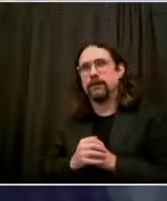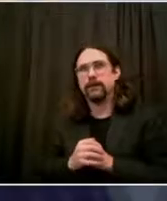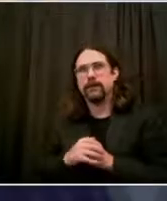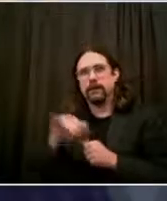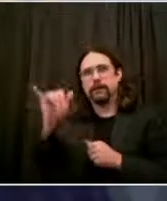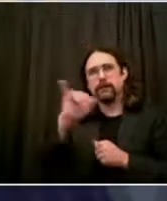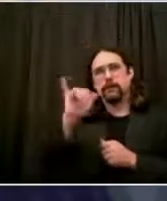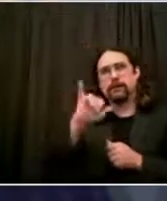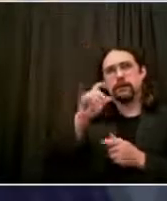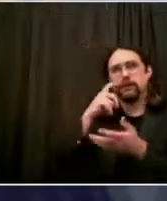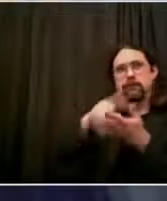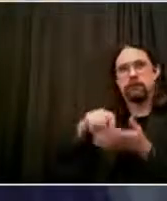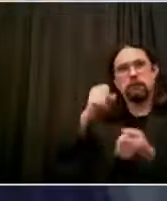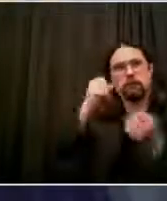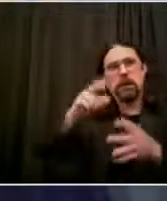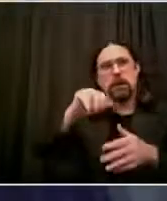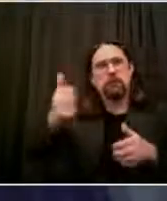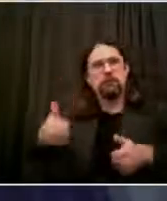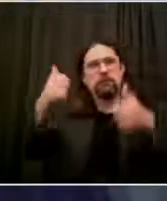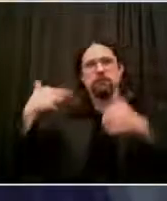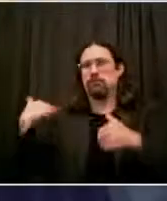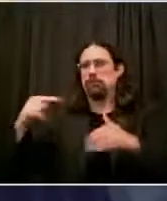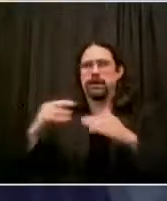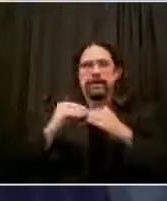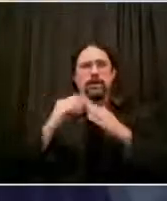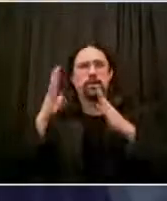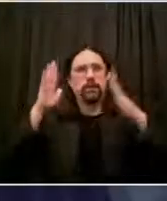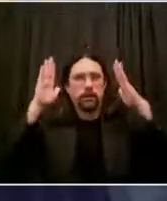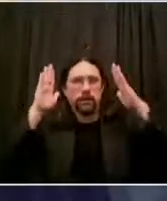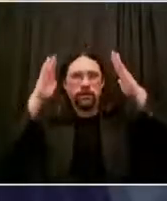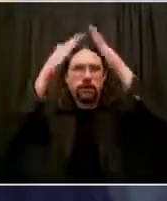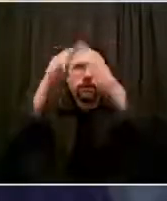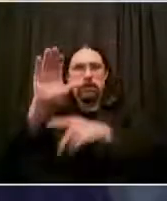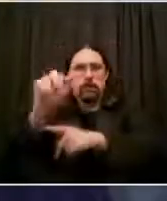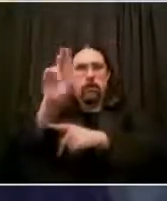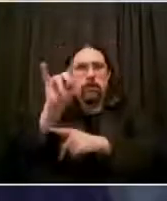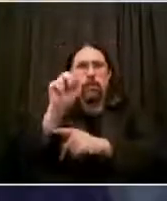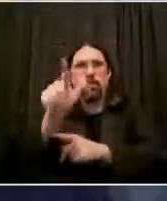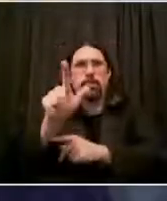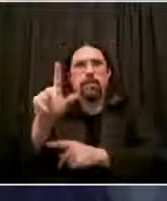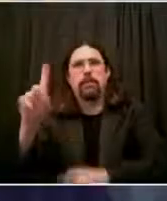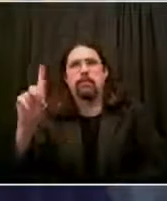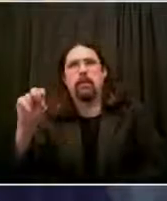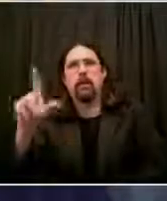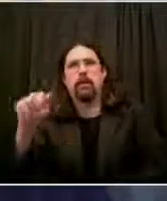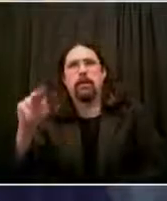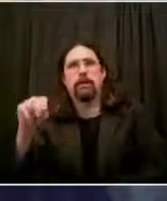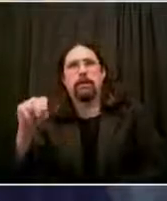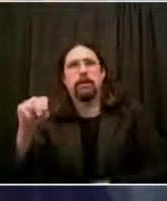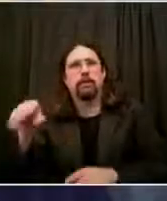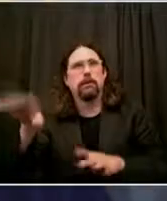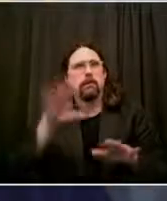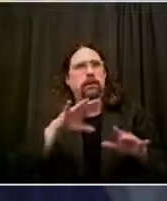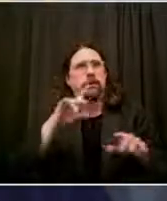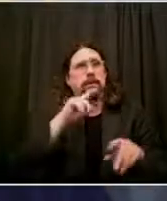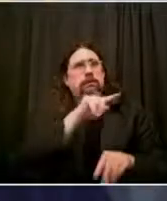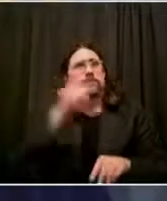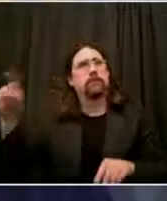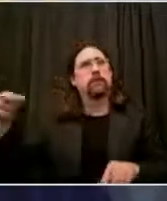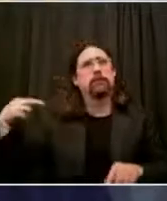So the voices of faith communities are constant in this administration. We listen constantly. It's been crucial to the Thrive Initiative with the